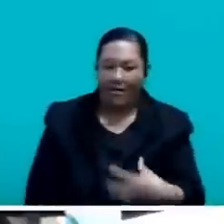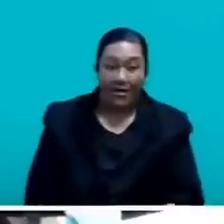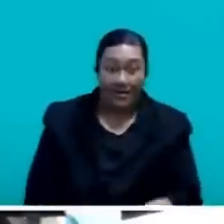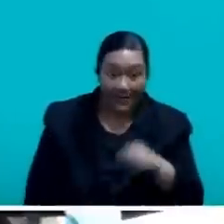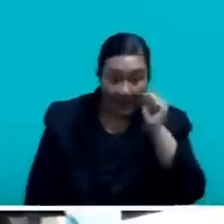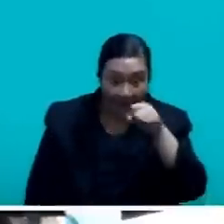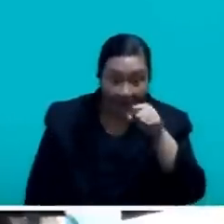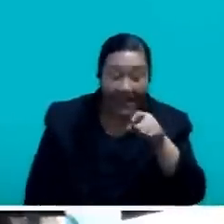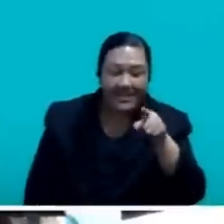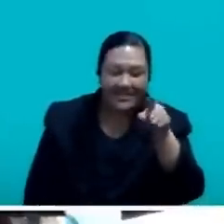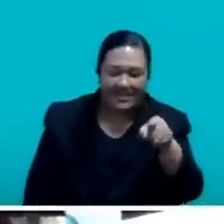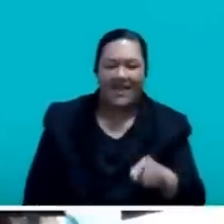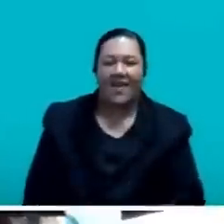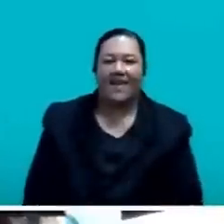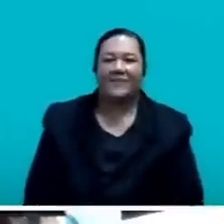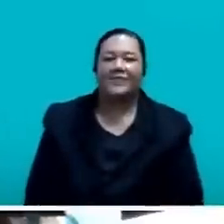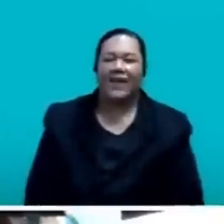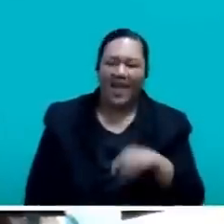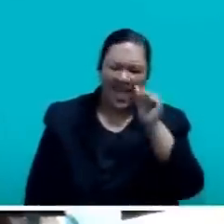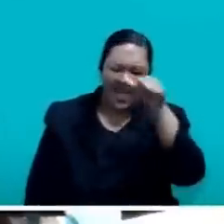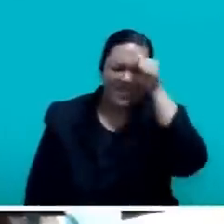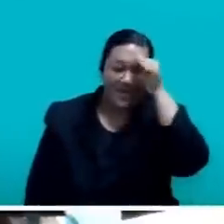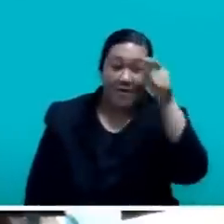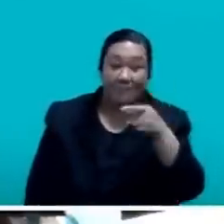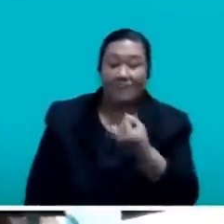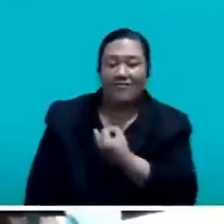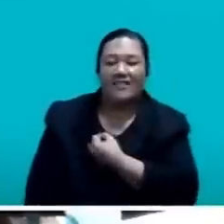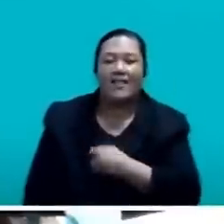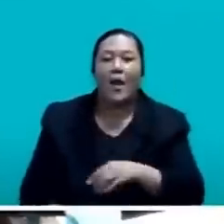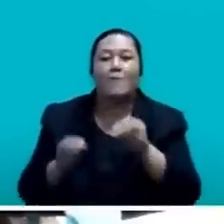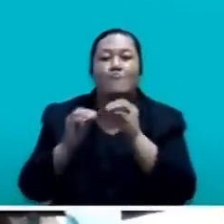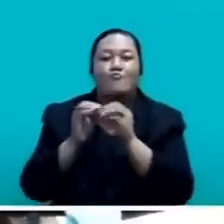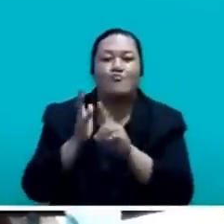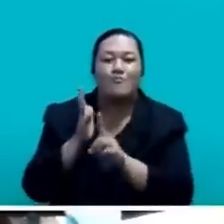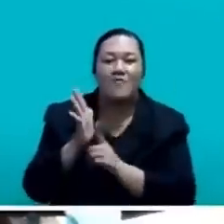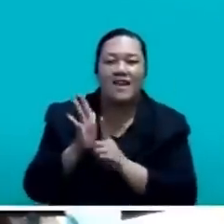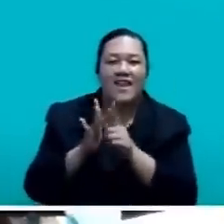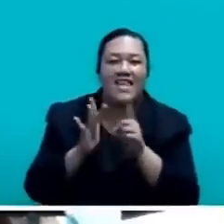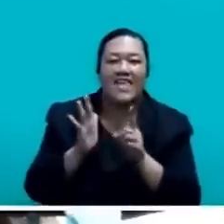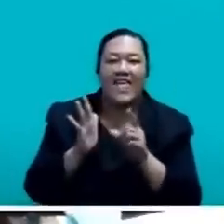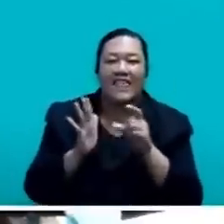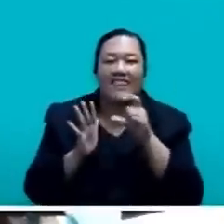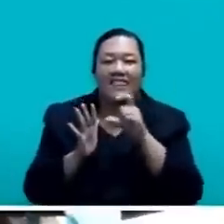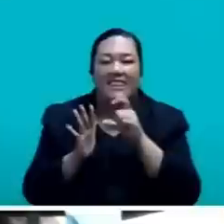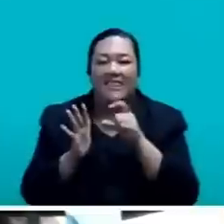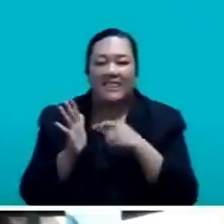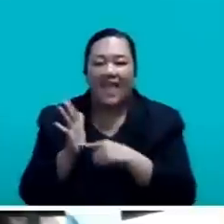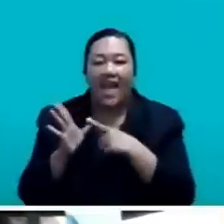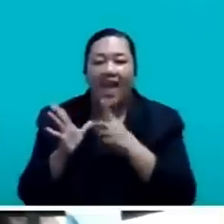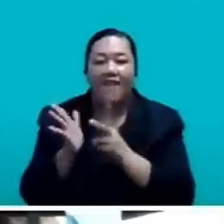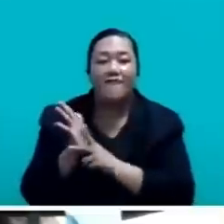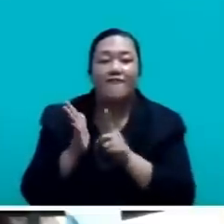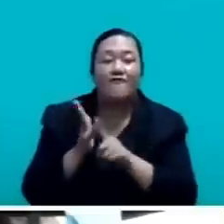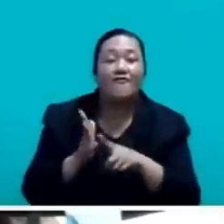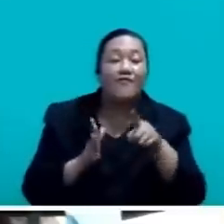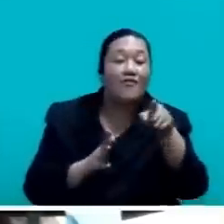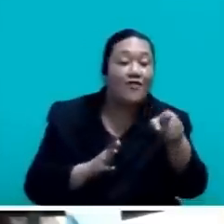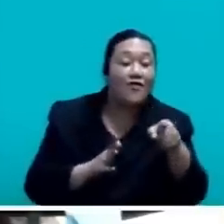Regrettably, Mr. Speaker, I note the Honourable Mbulitabu, my Sabusabu colleague, the Honourable Ketan Lal,